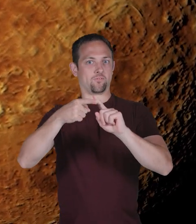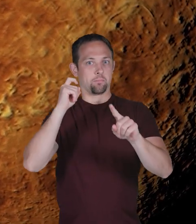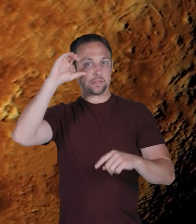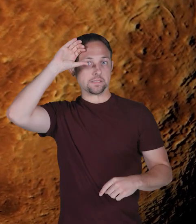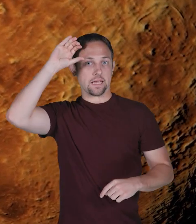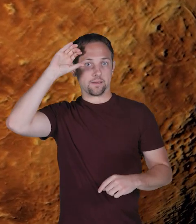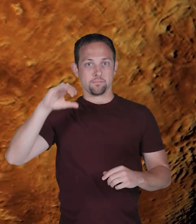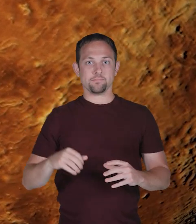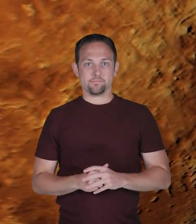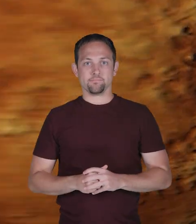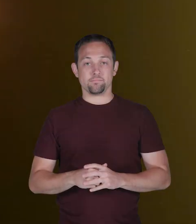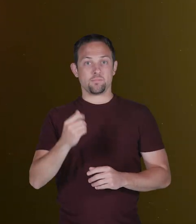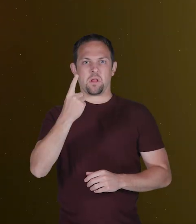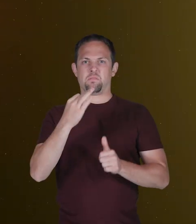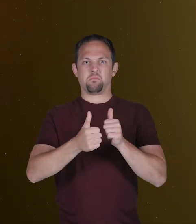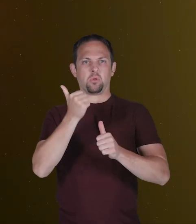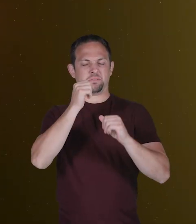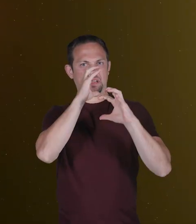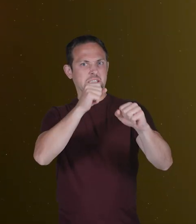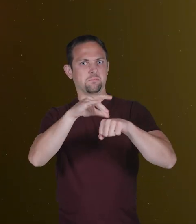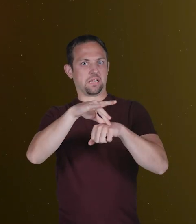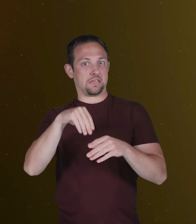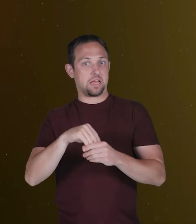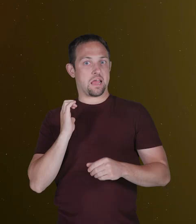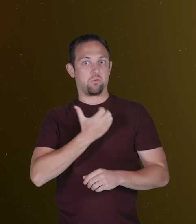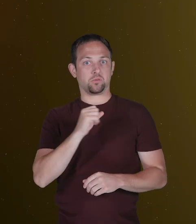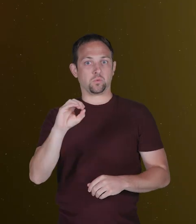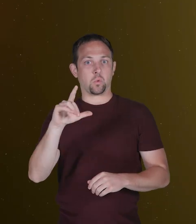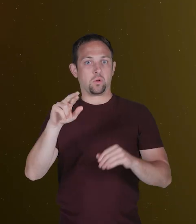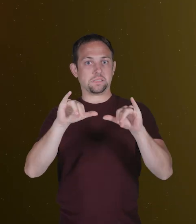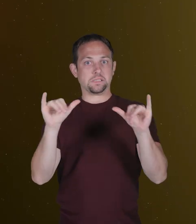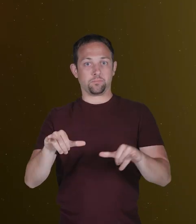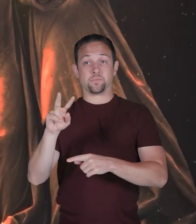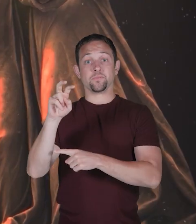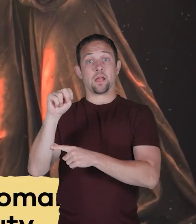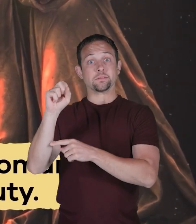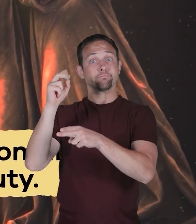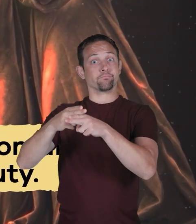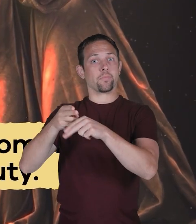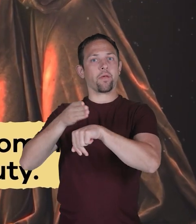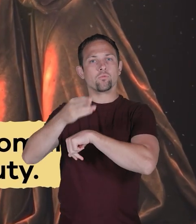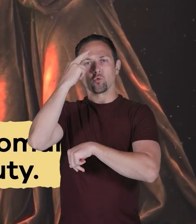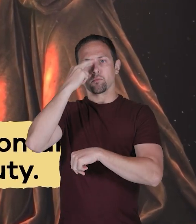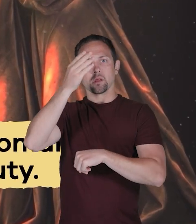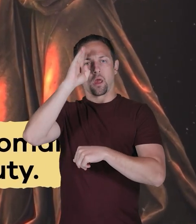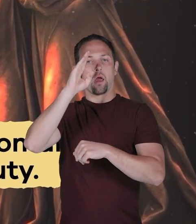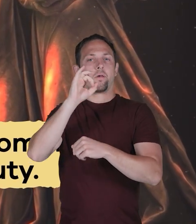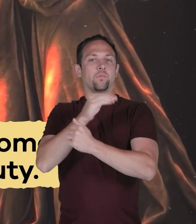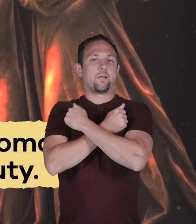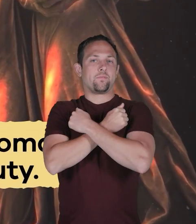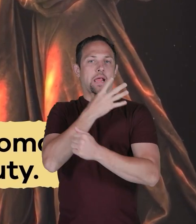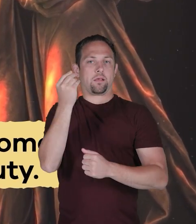the second planet from the Sun. One of the most fascinating planets in our solar system, Venus is named after the Roman